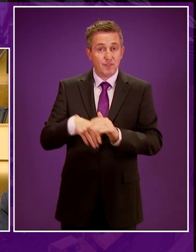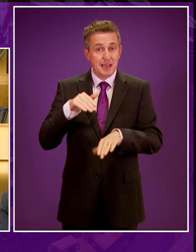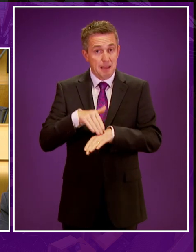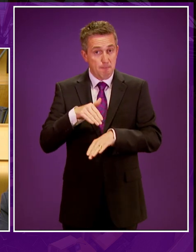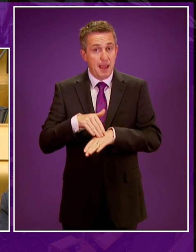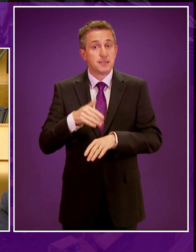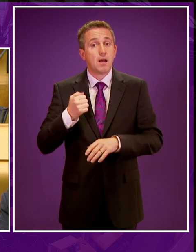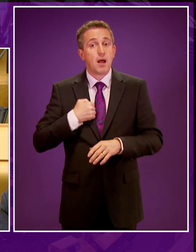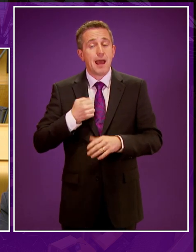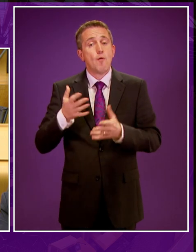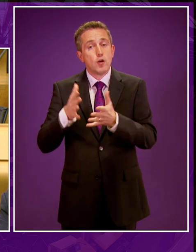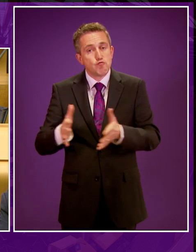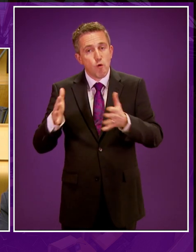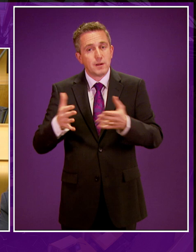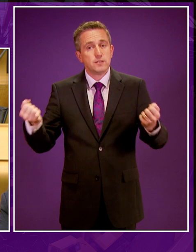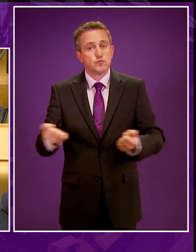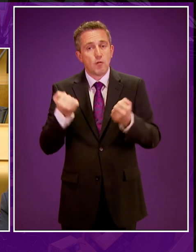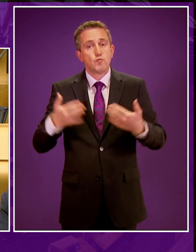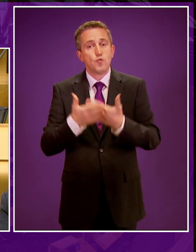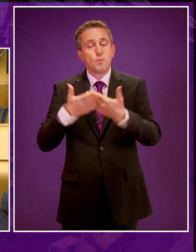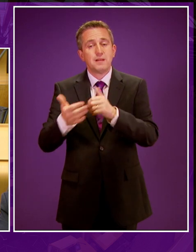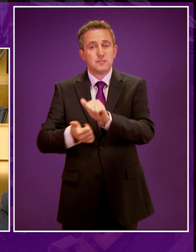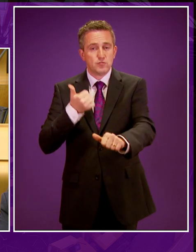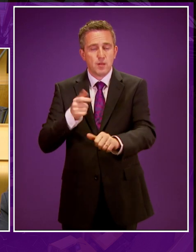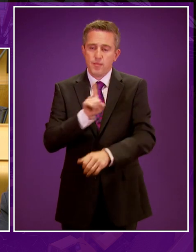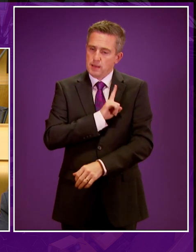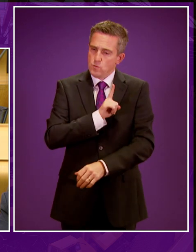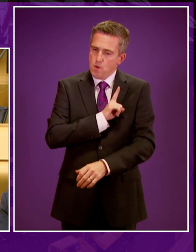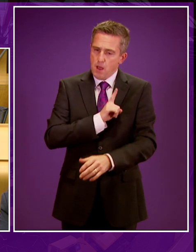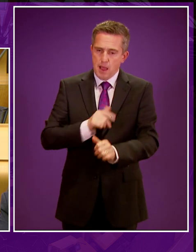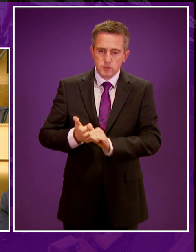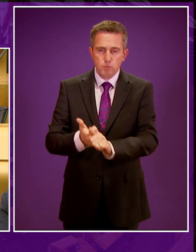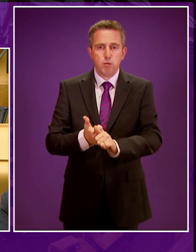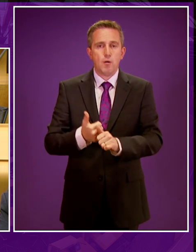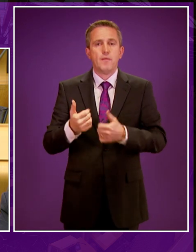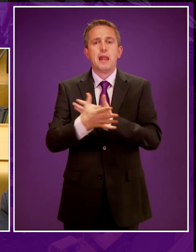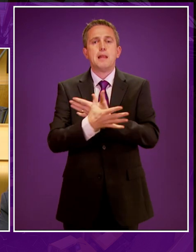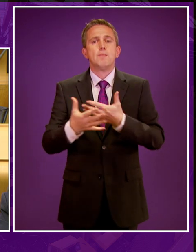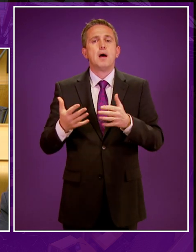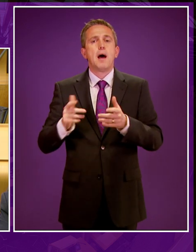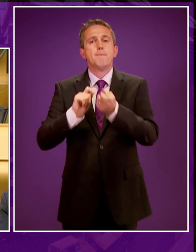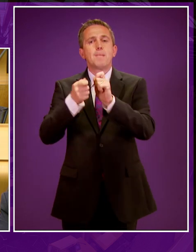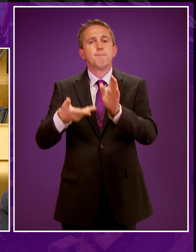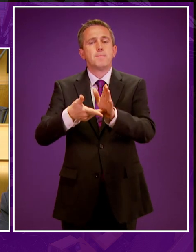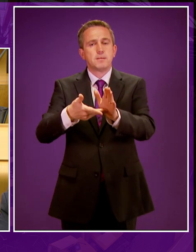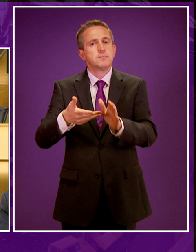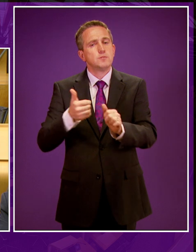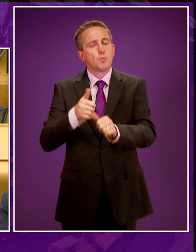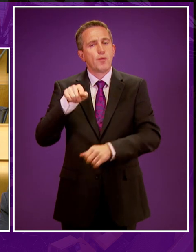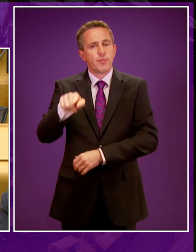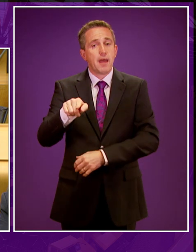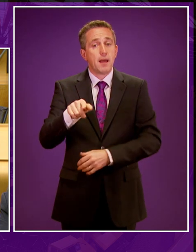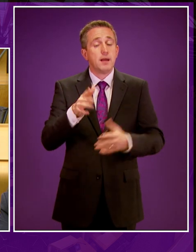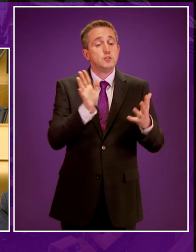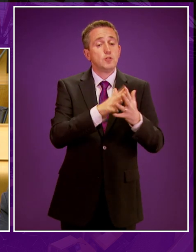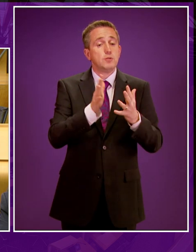growing and strong renewables industry. And that's why I'll strongly support the Liberal Democrat amendment today. Because as